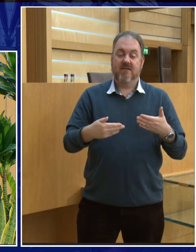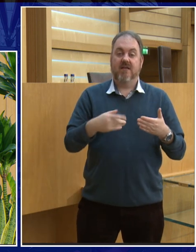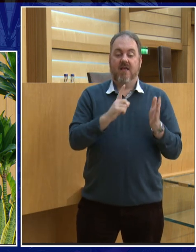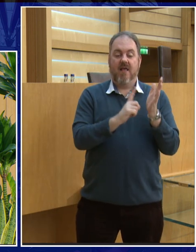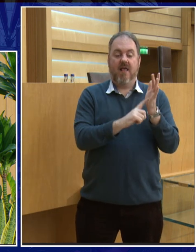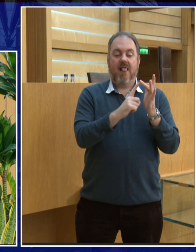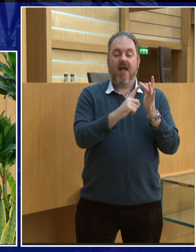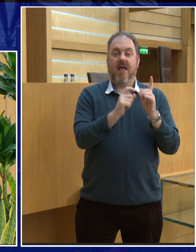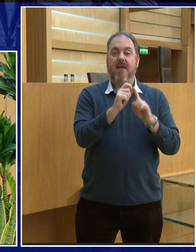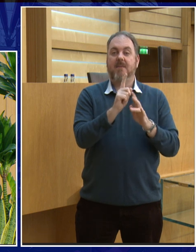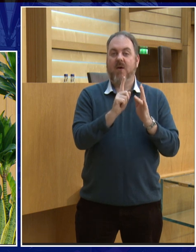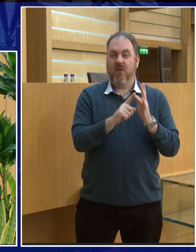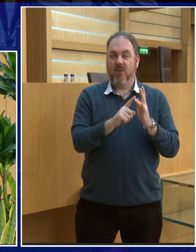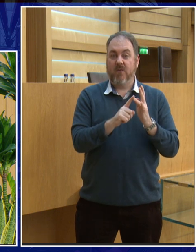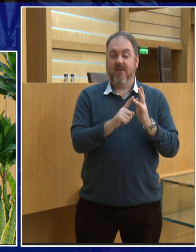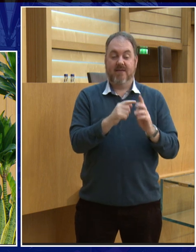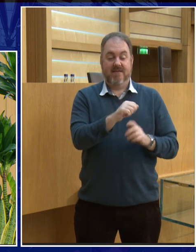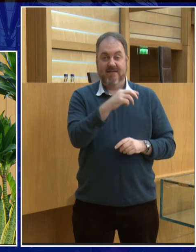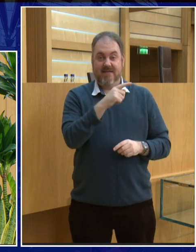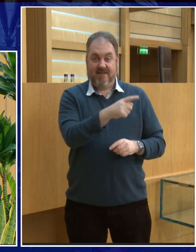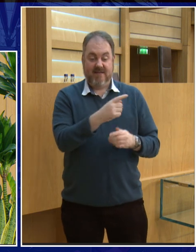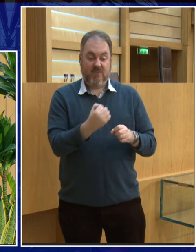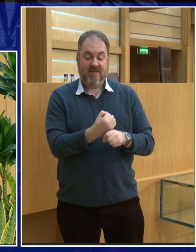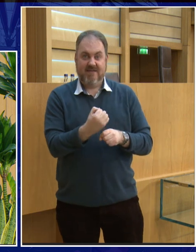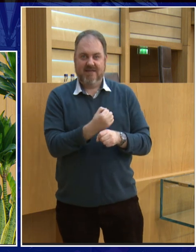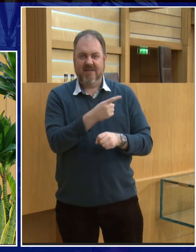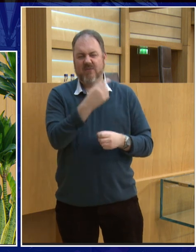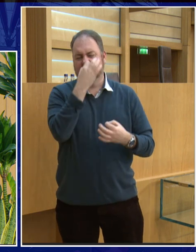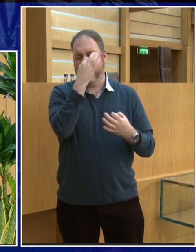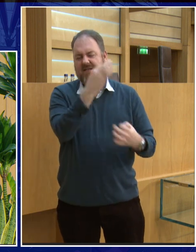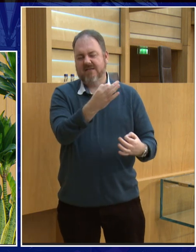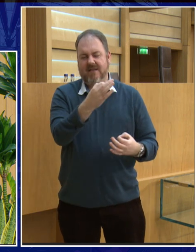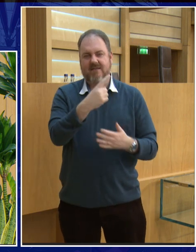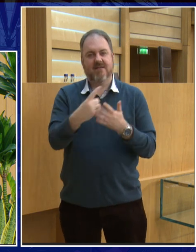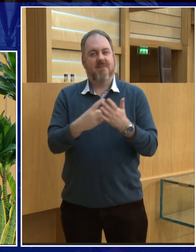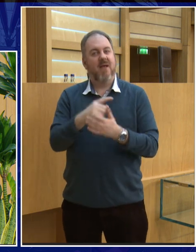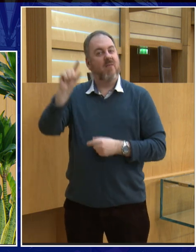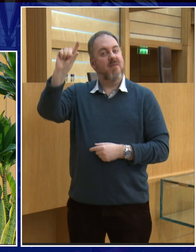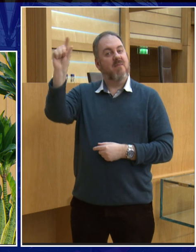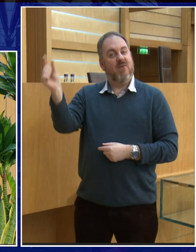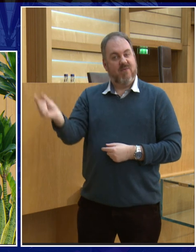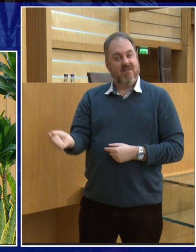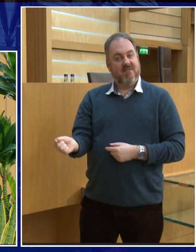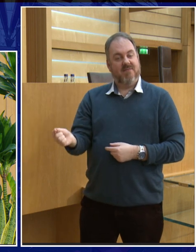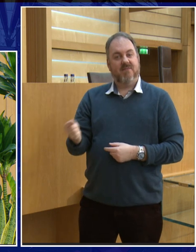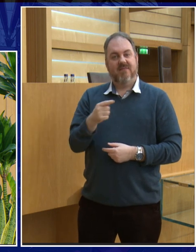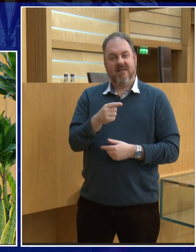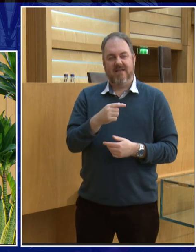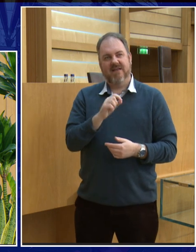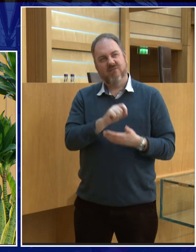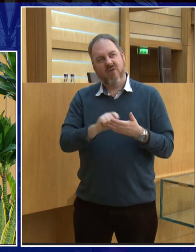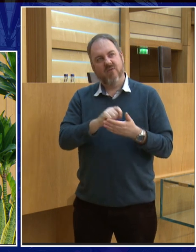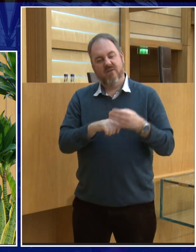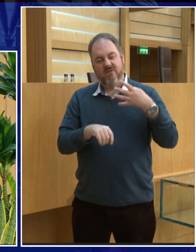guy directly after my own heart because he used to write poems about the moon and one of his poems is just very simple it's about four lines